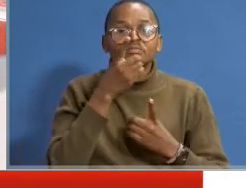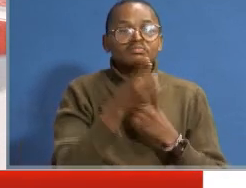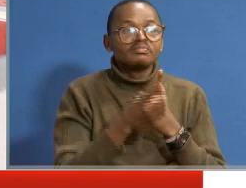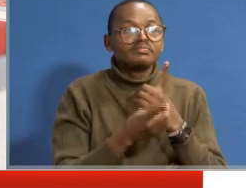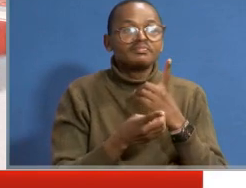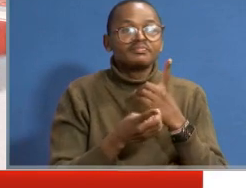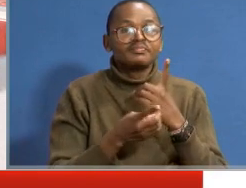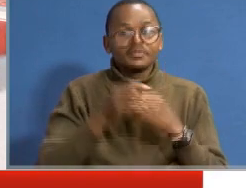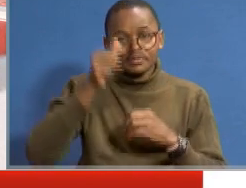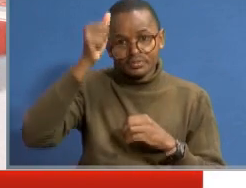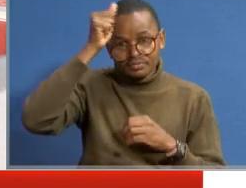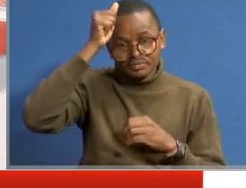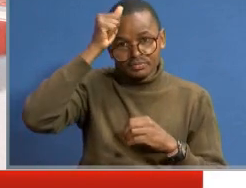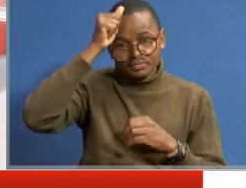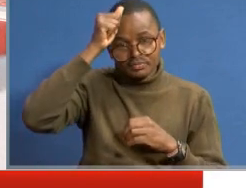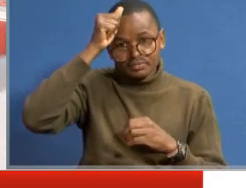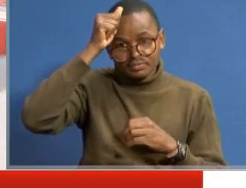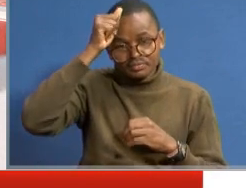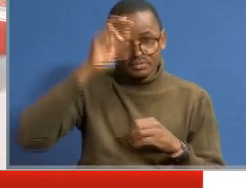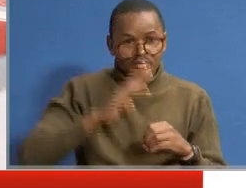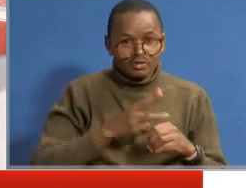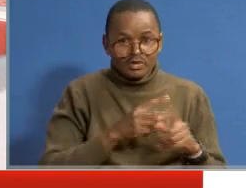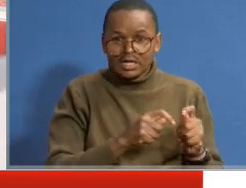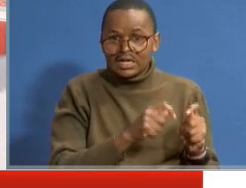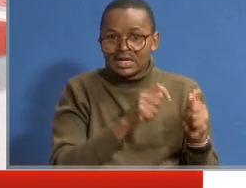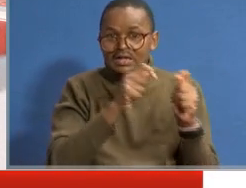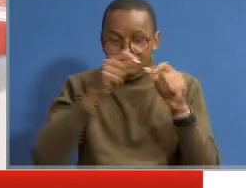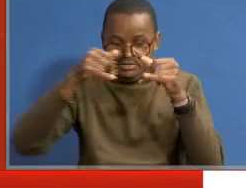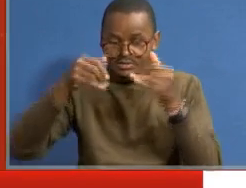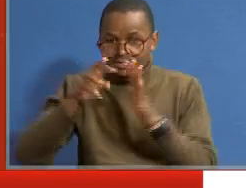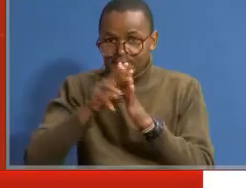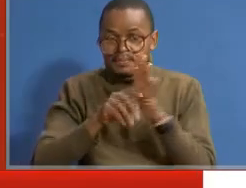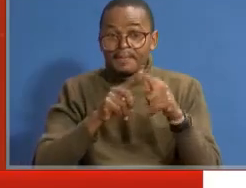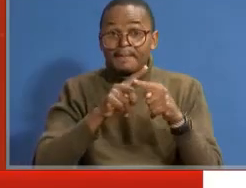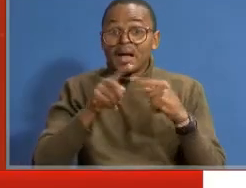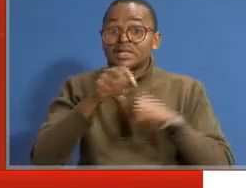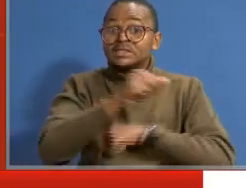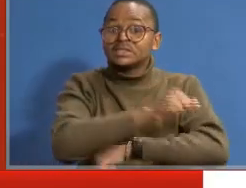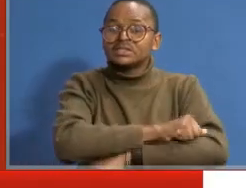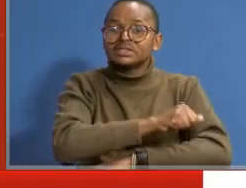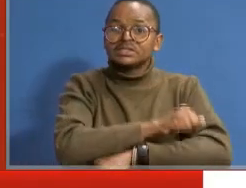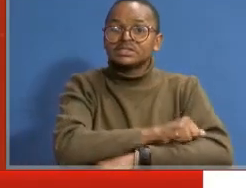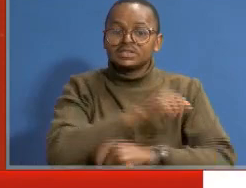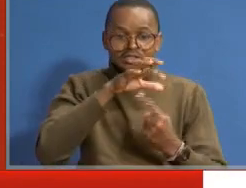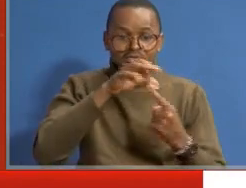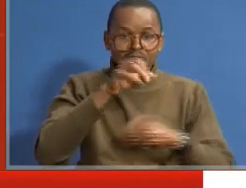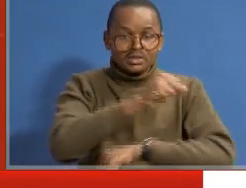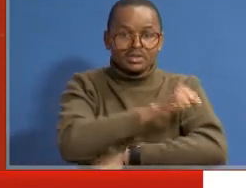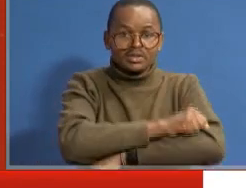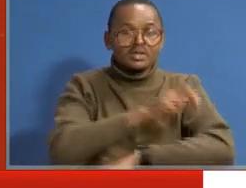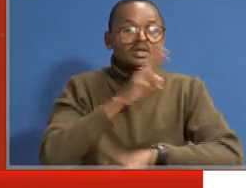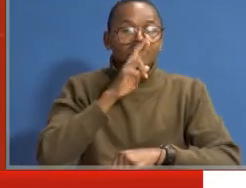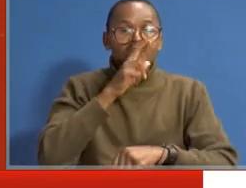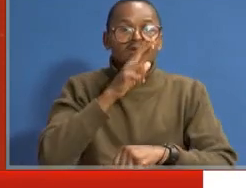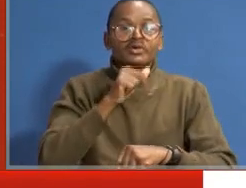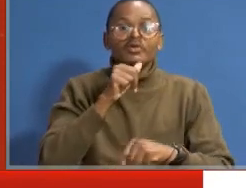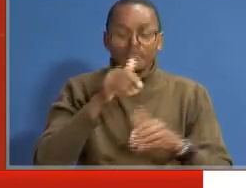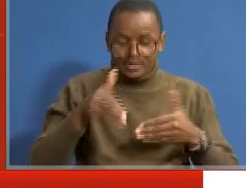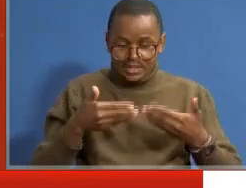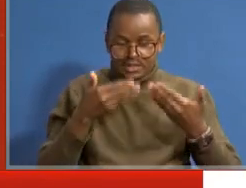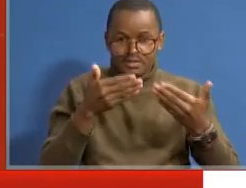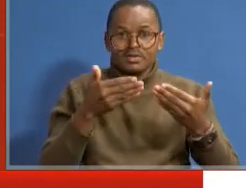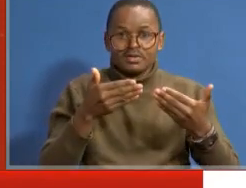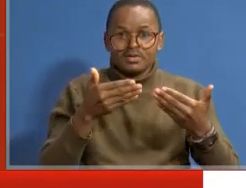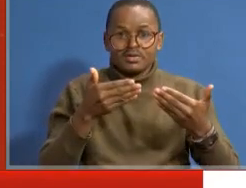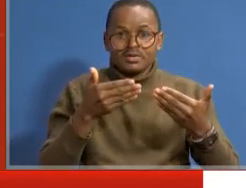on academia. We are transitioning to a new curriculum but schools, special schools, are really not being given